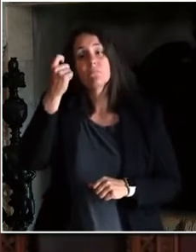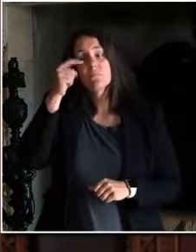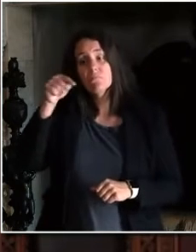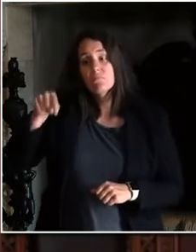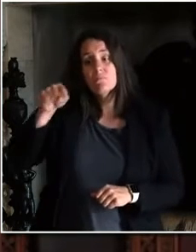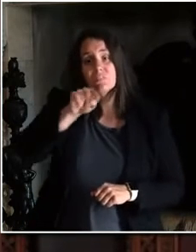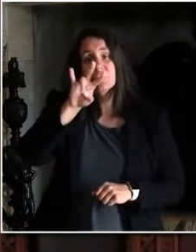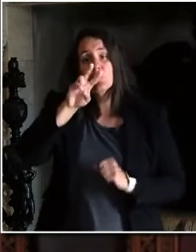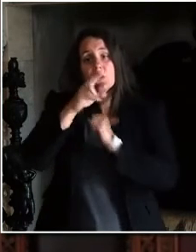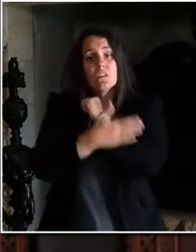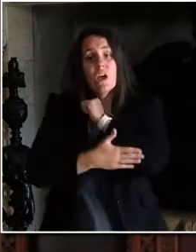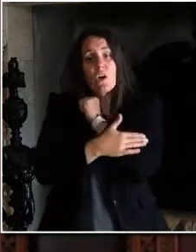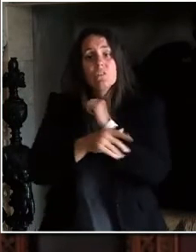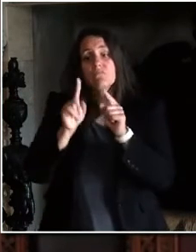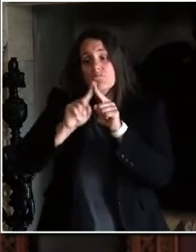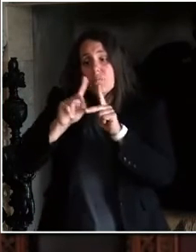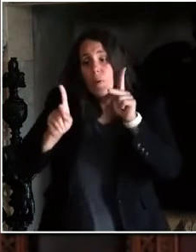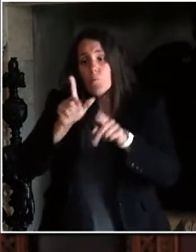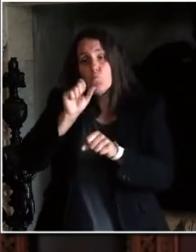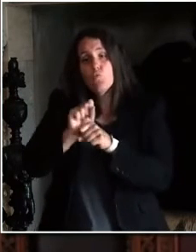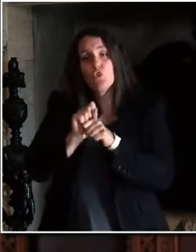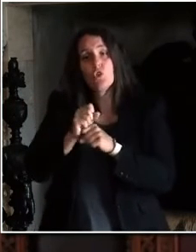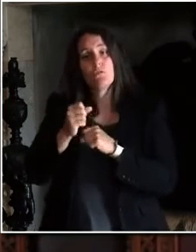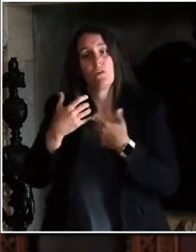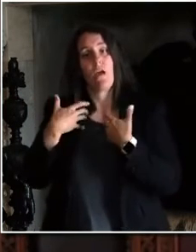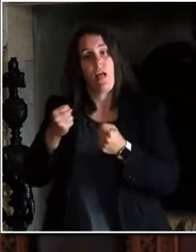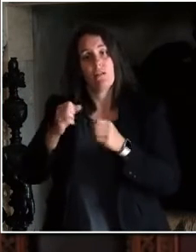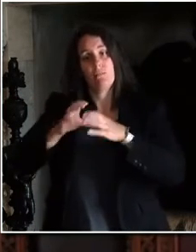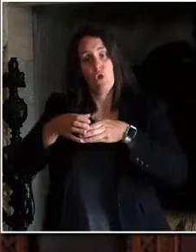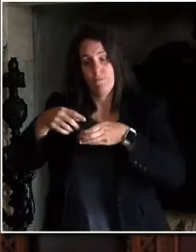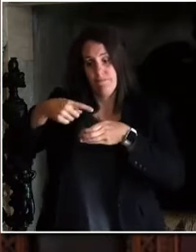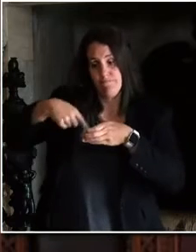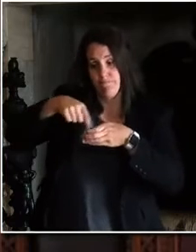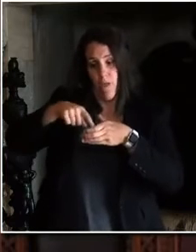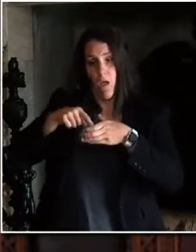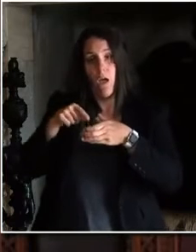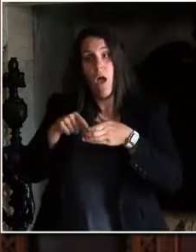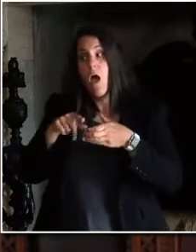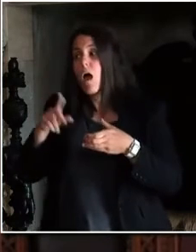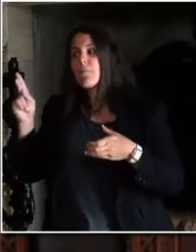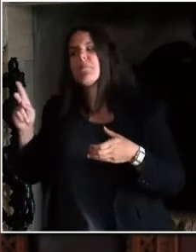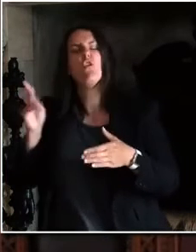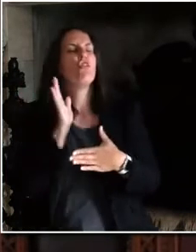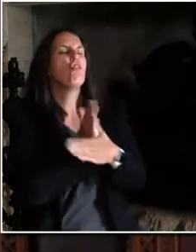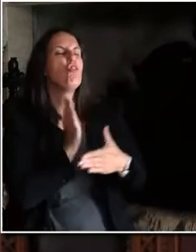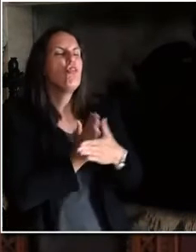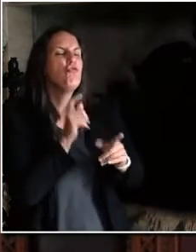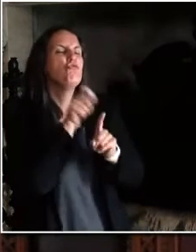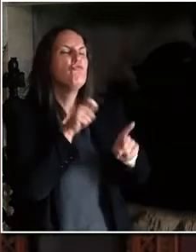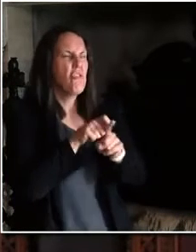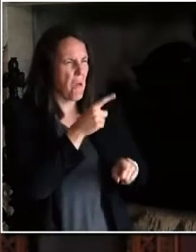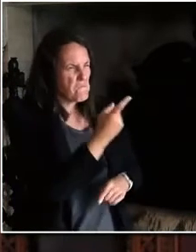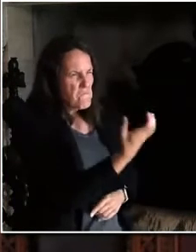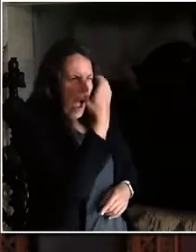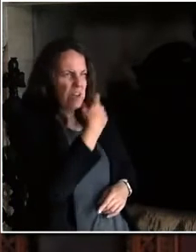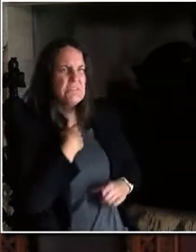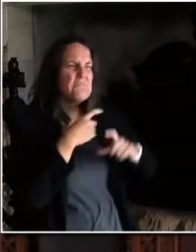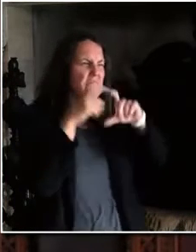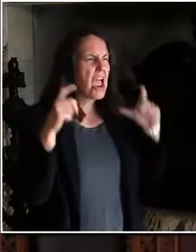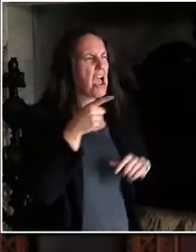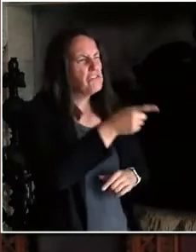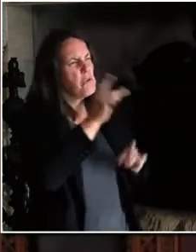issue of a decision that's made locally by a public health officer based on science and based on the best